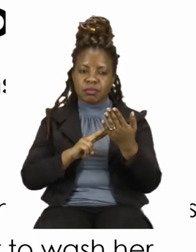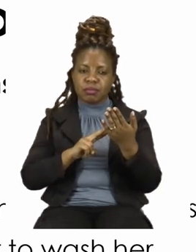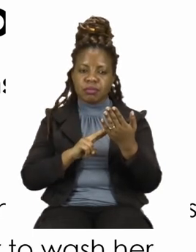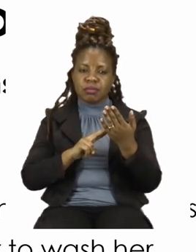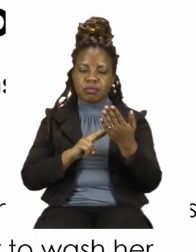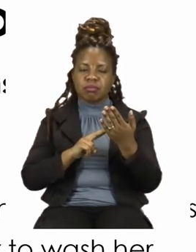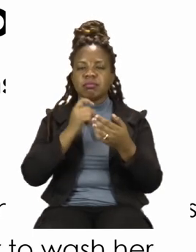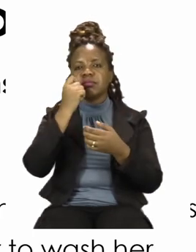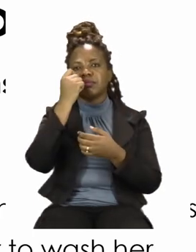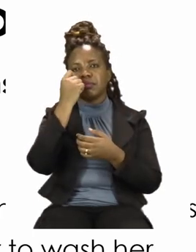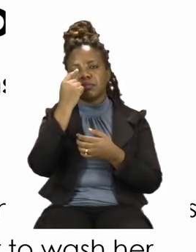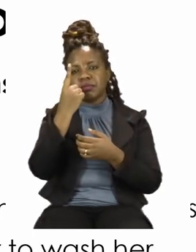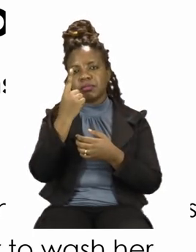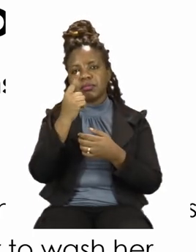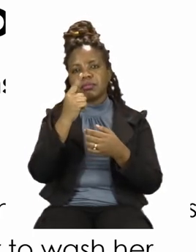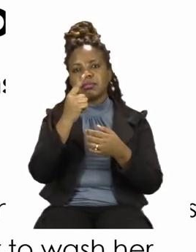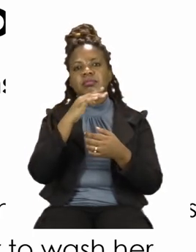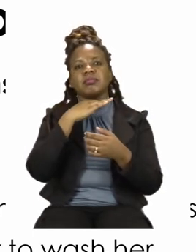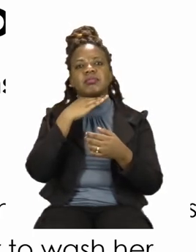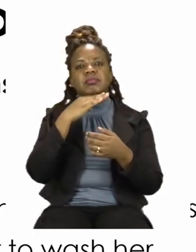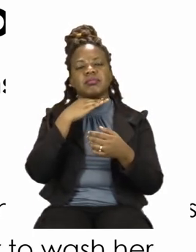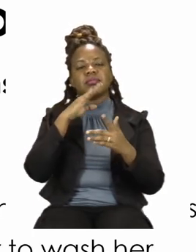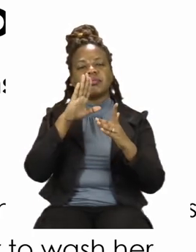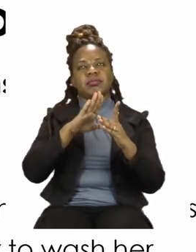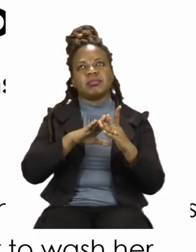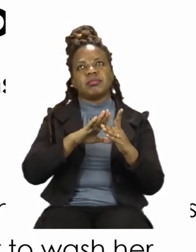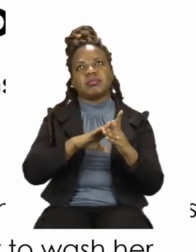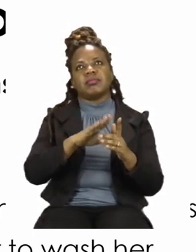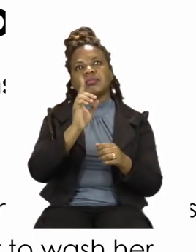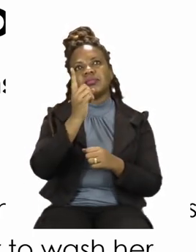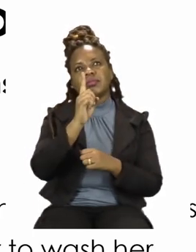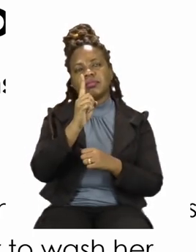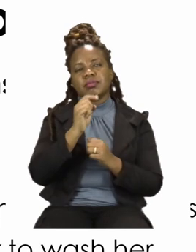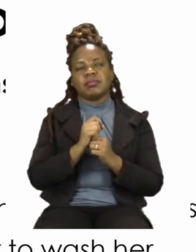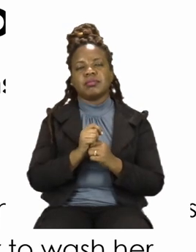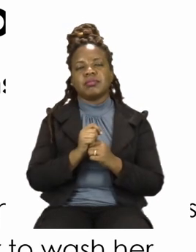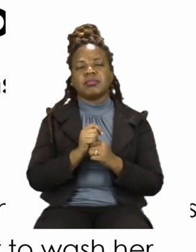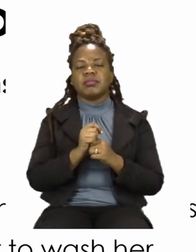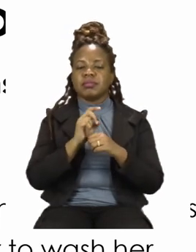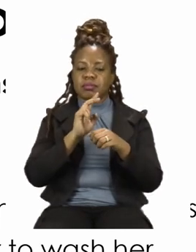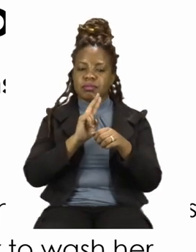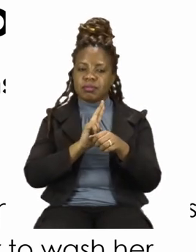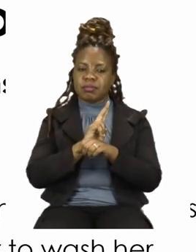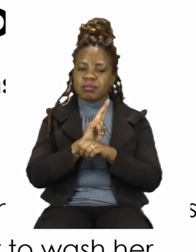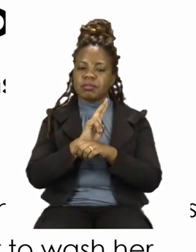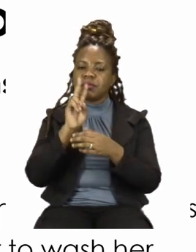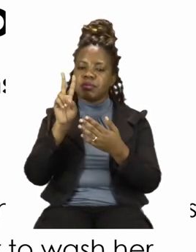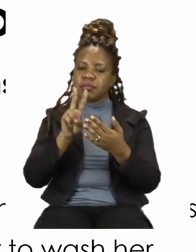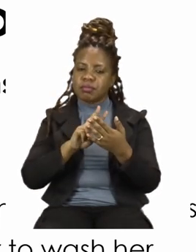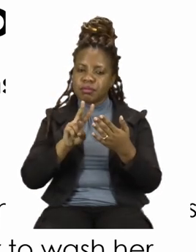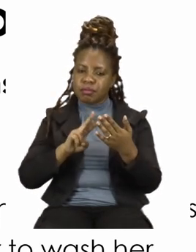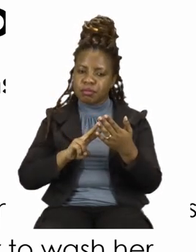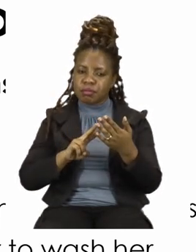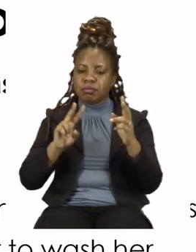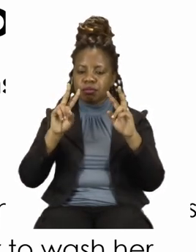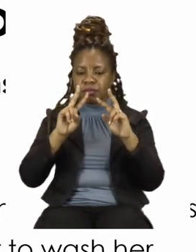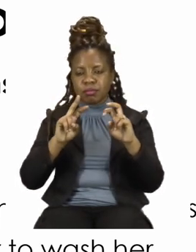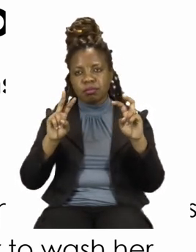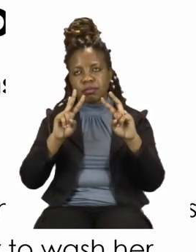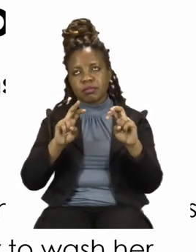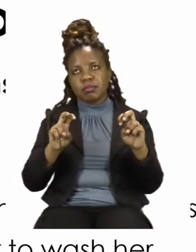what it is talking about. The second time is to try and find our answers.